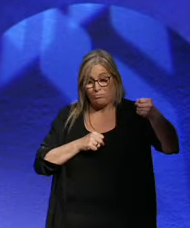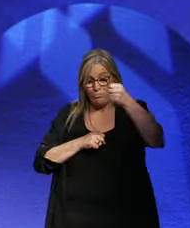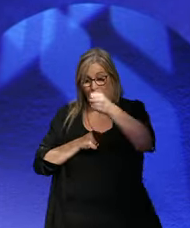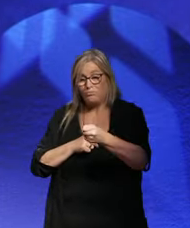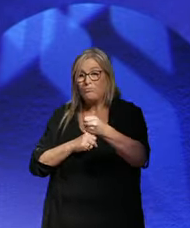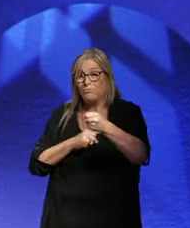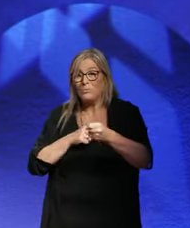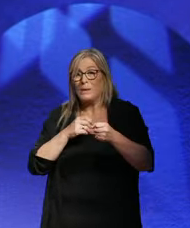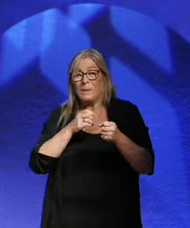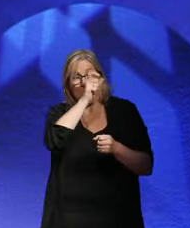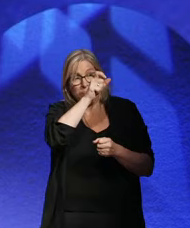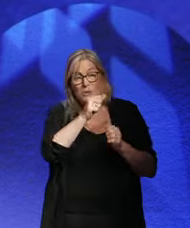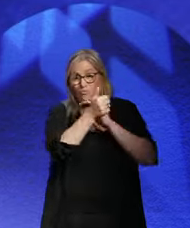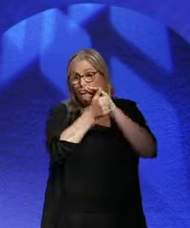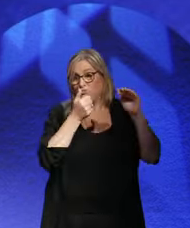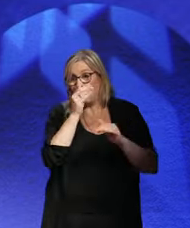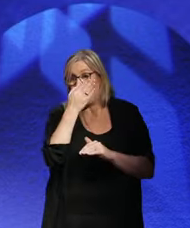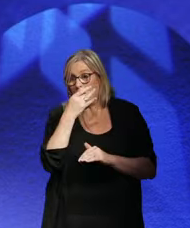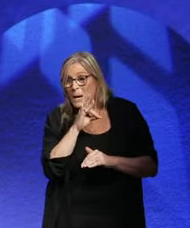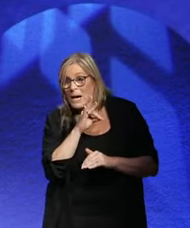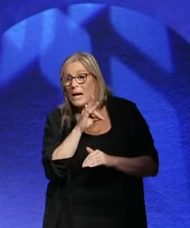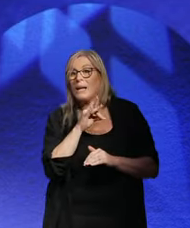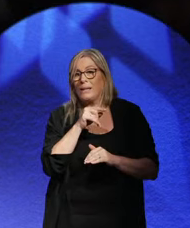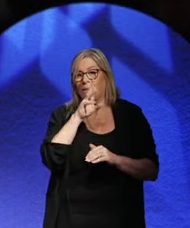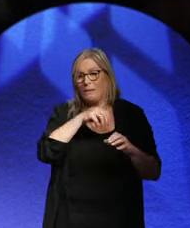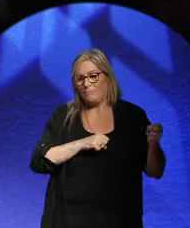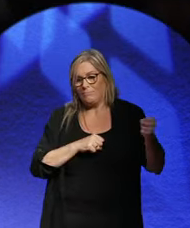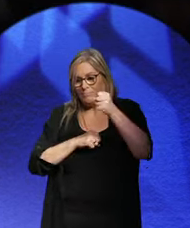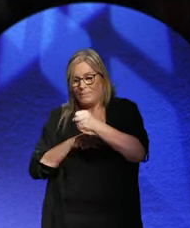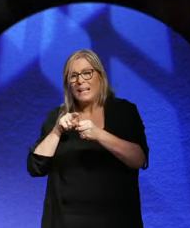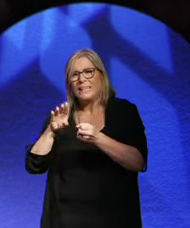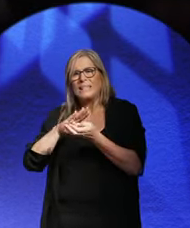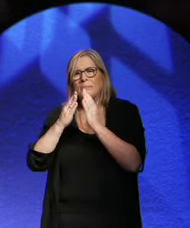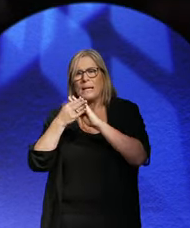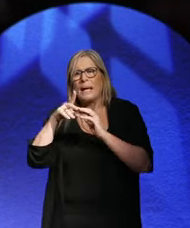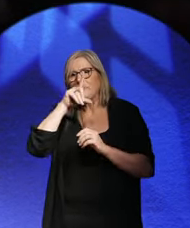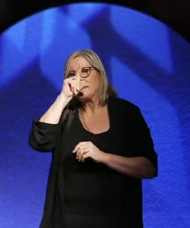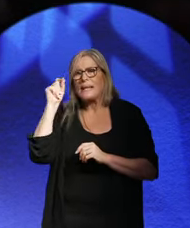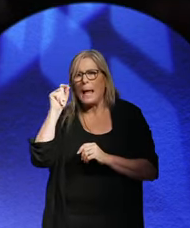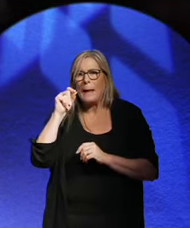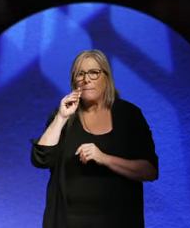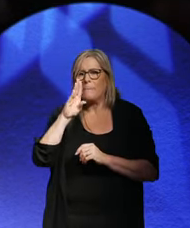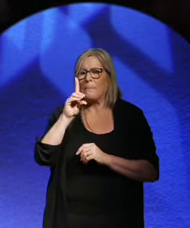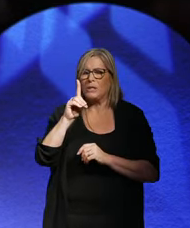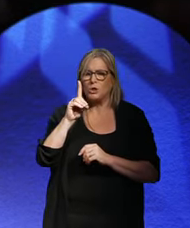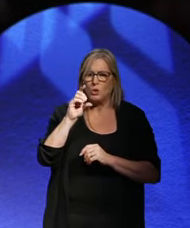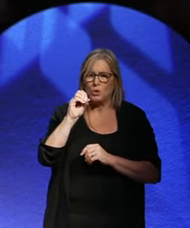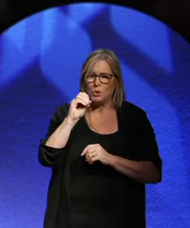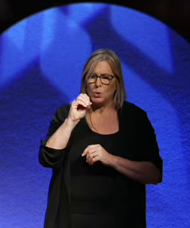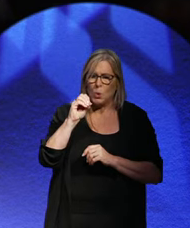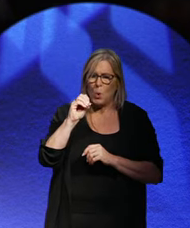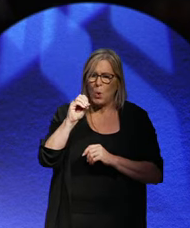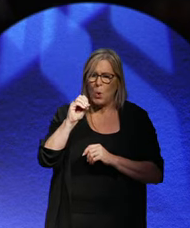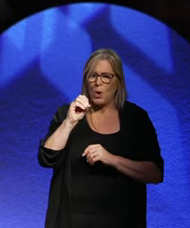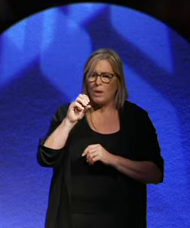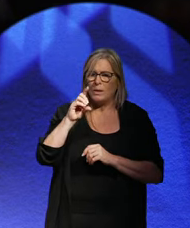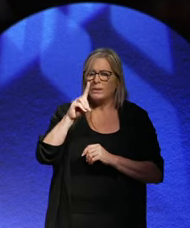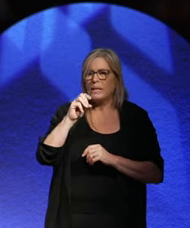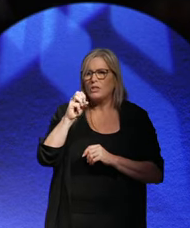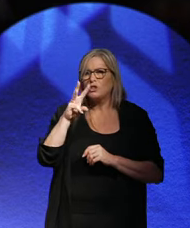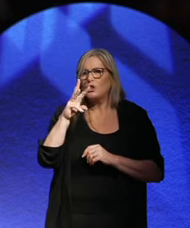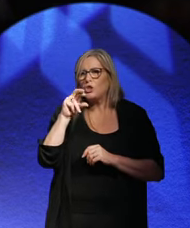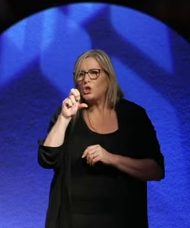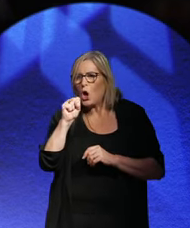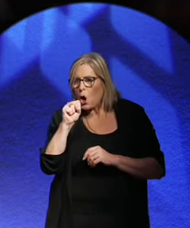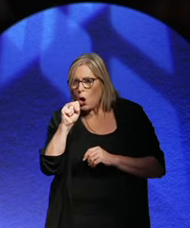we'll accept the findings of it. And this became known as the Doors Plan to help pay German reparations. And it